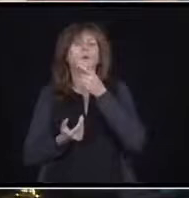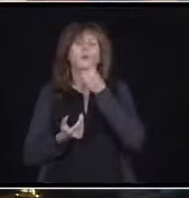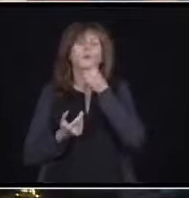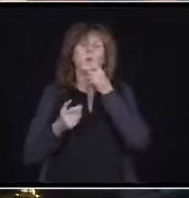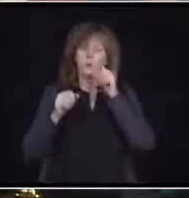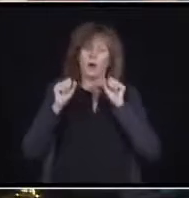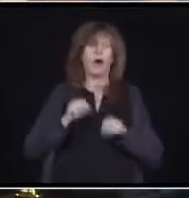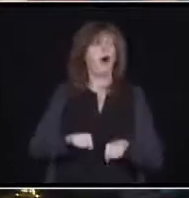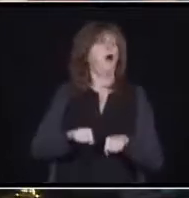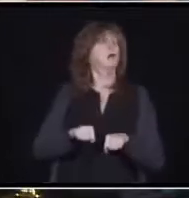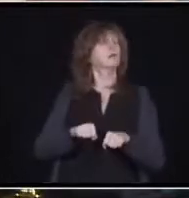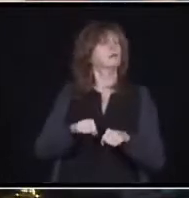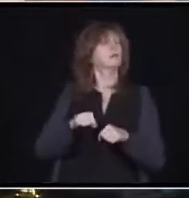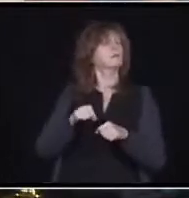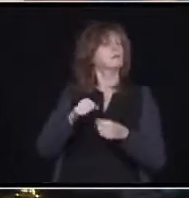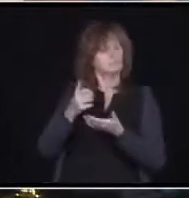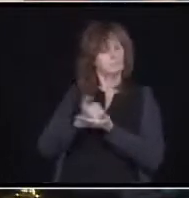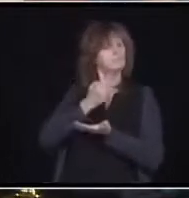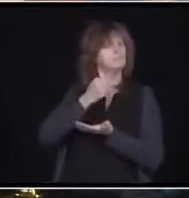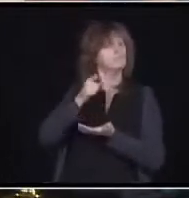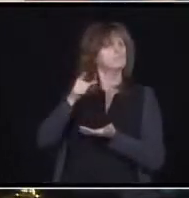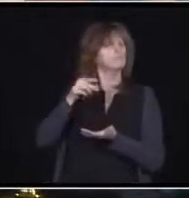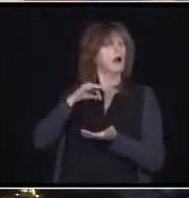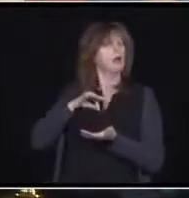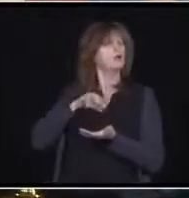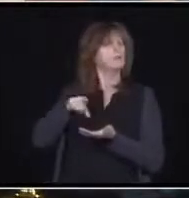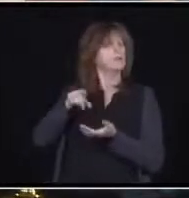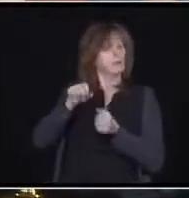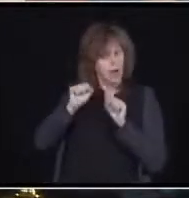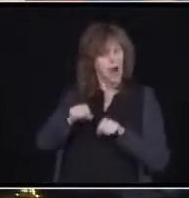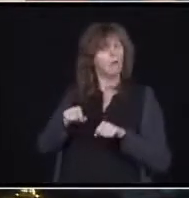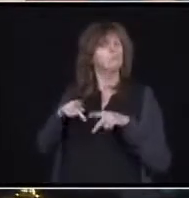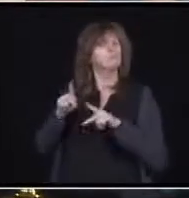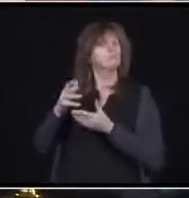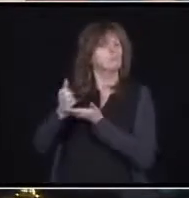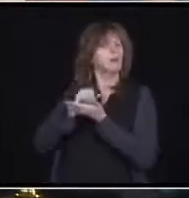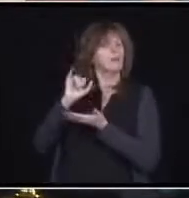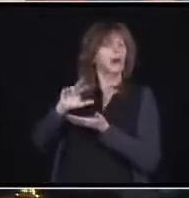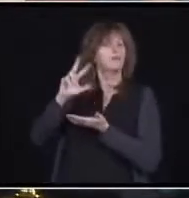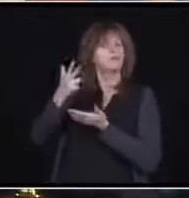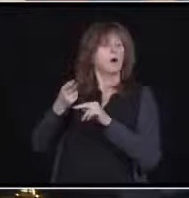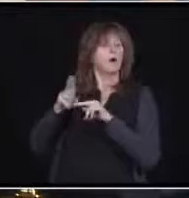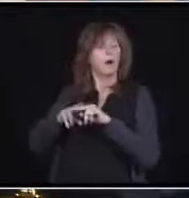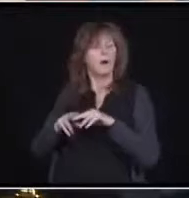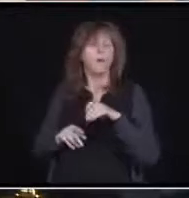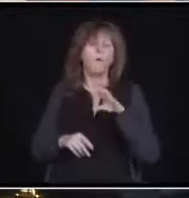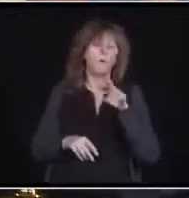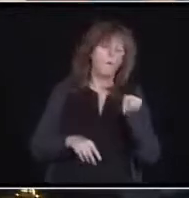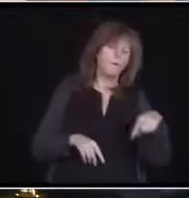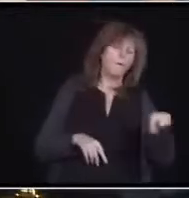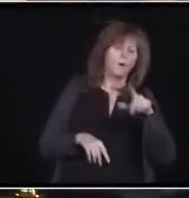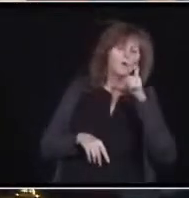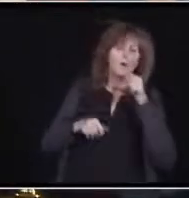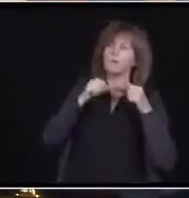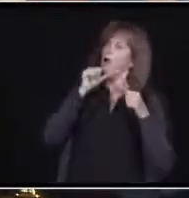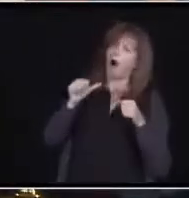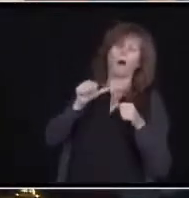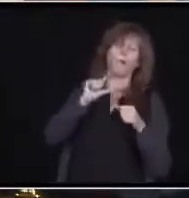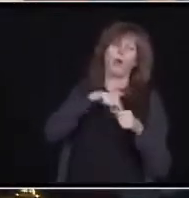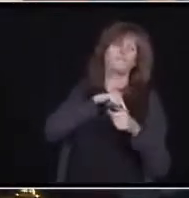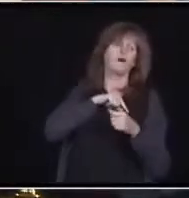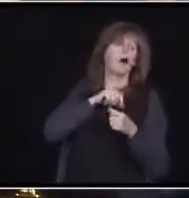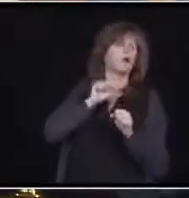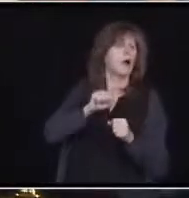Health. But the vast majority of them, it's over $400 million we're putting out to support the PSWs. And